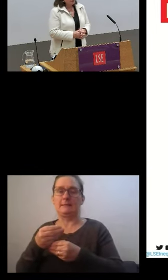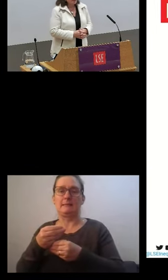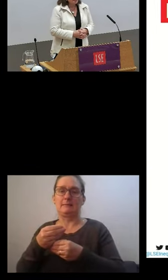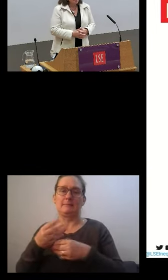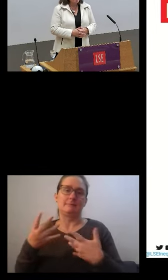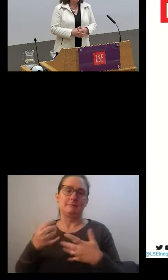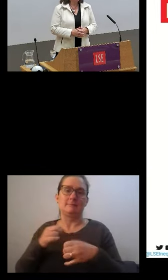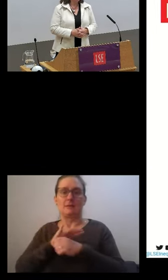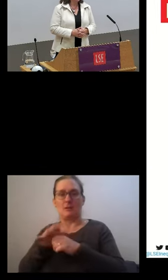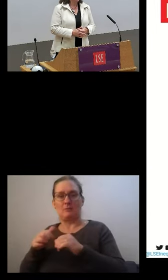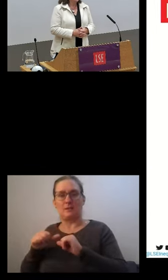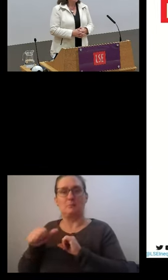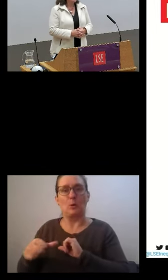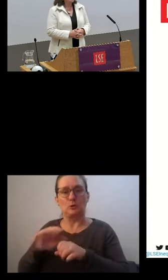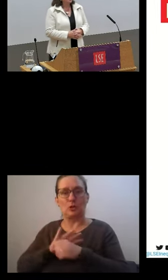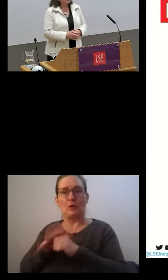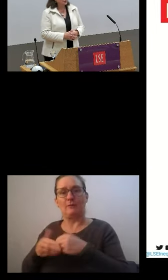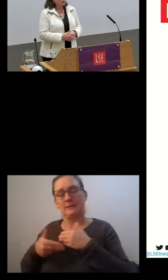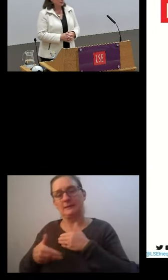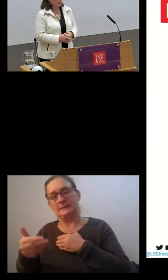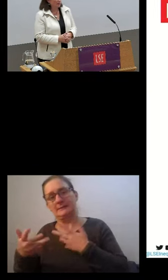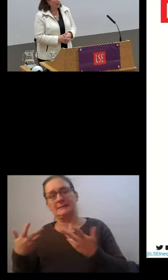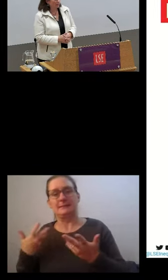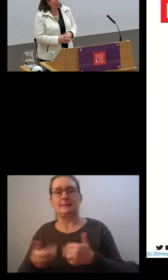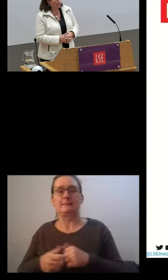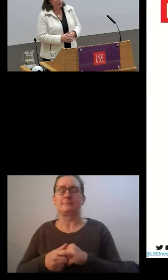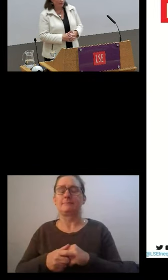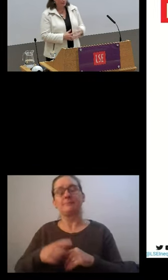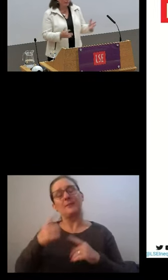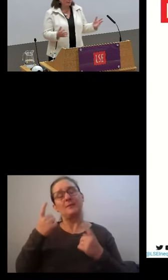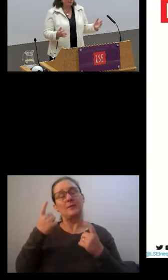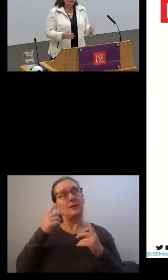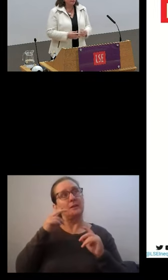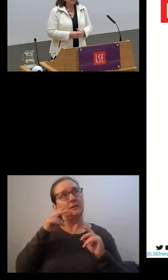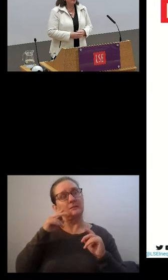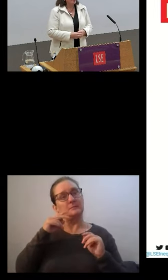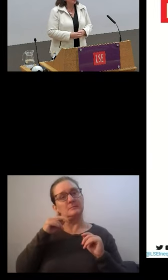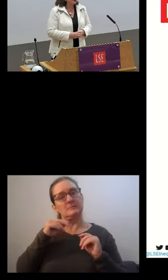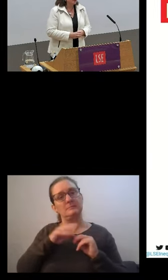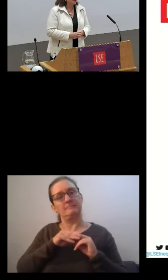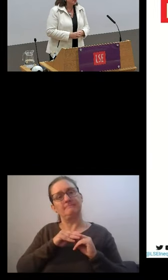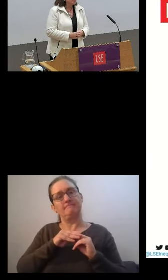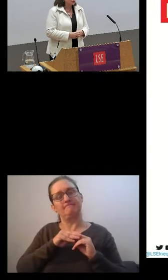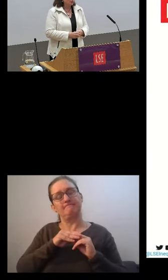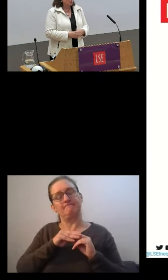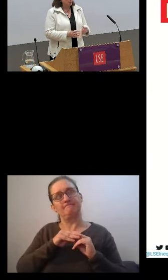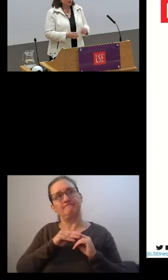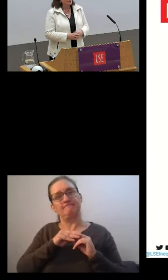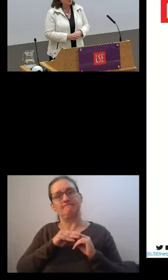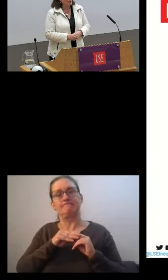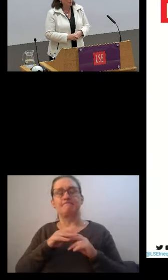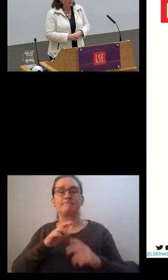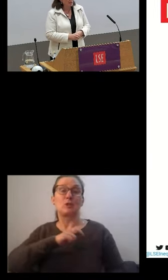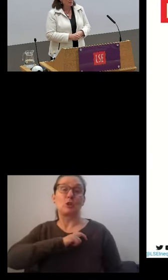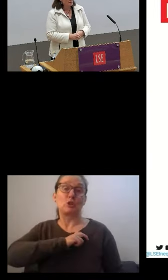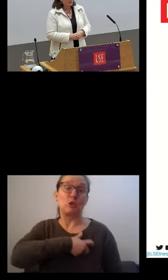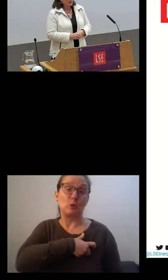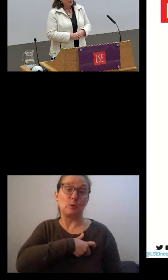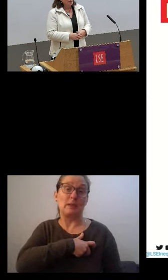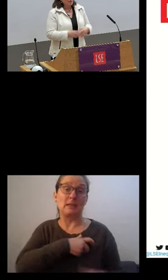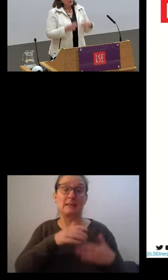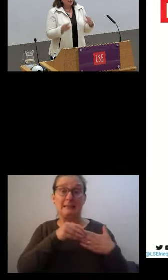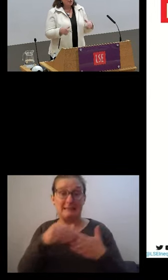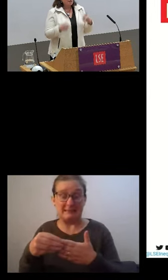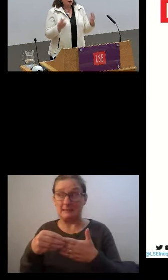If you listen carefully to the interviews given by union leaders or workers in the press,